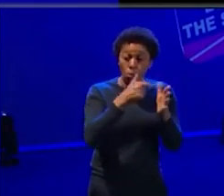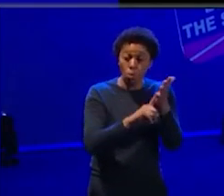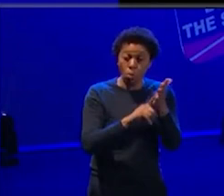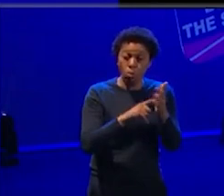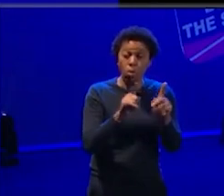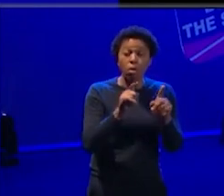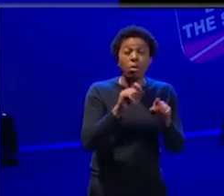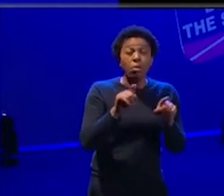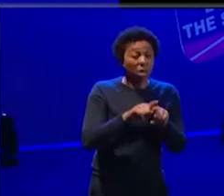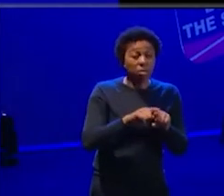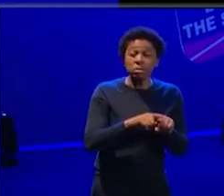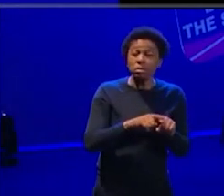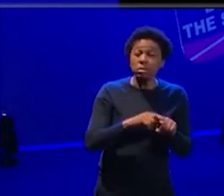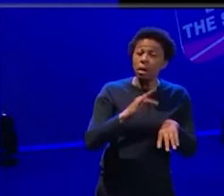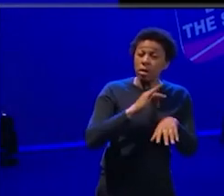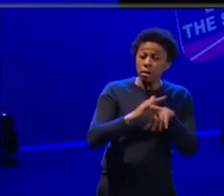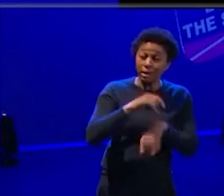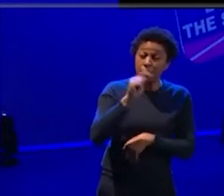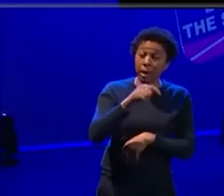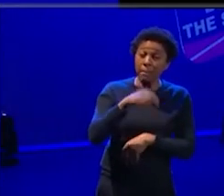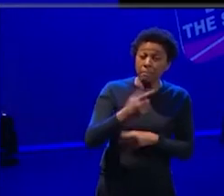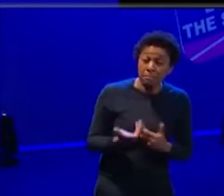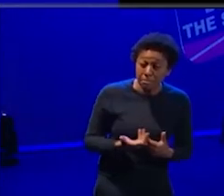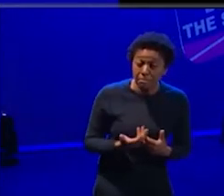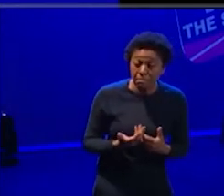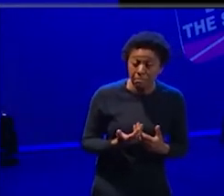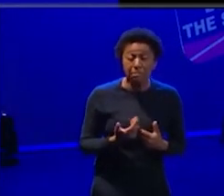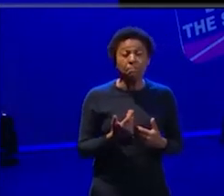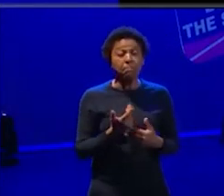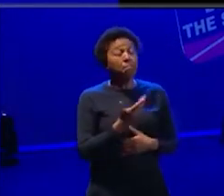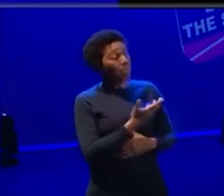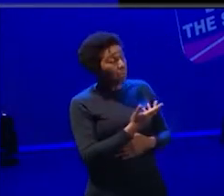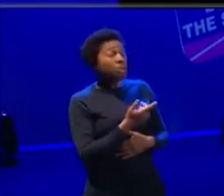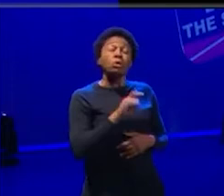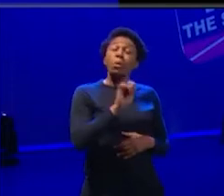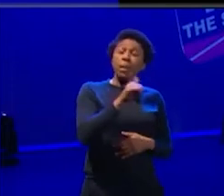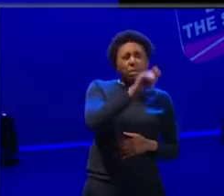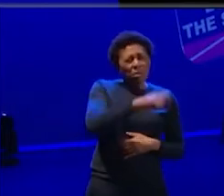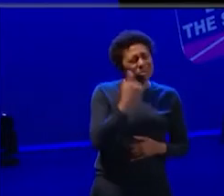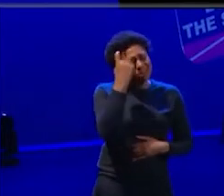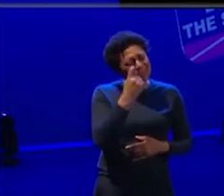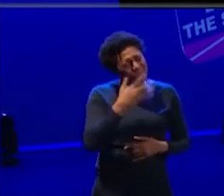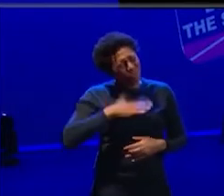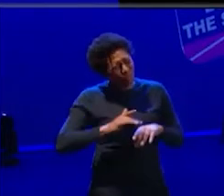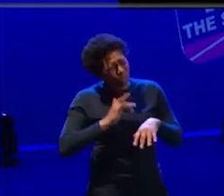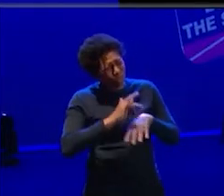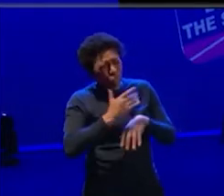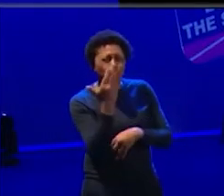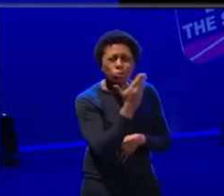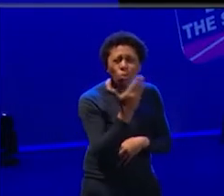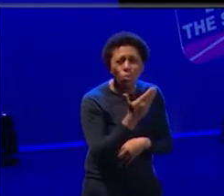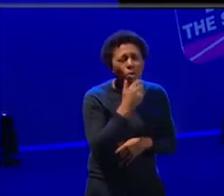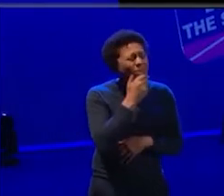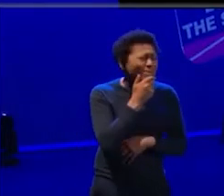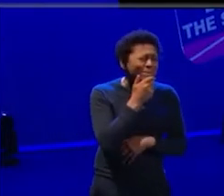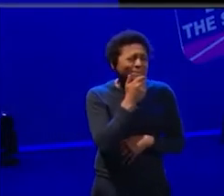um, it's particularly for that young person who is considering like whether or not they want to go to drama school or not. Um, they might have done